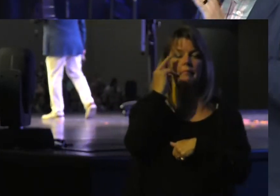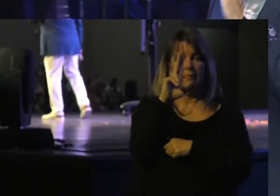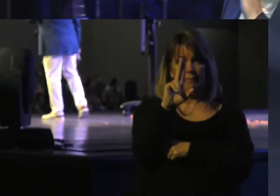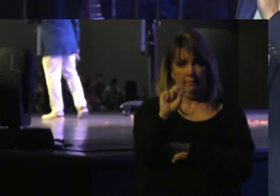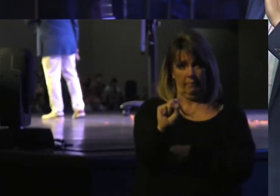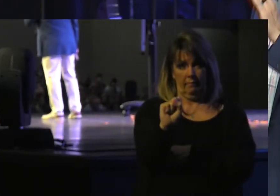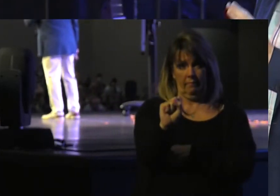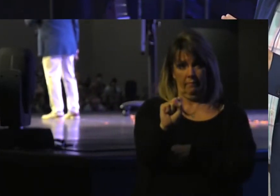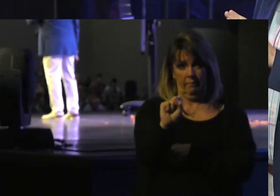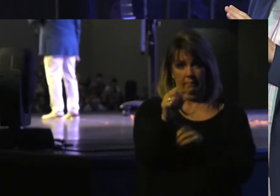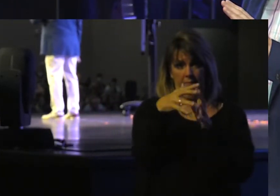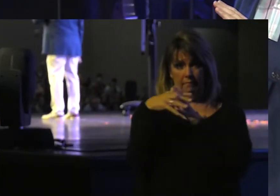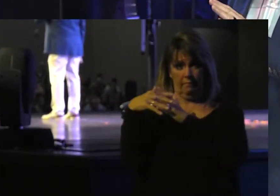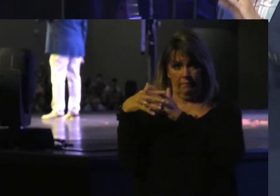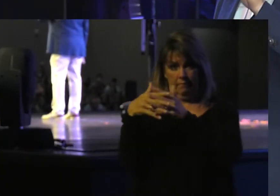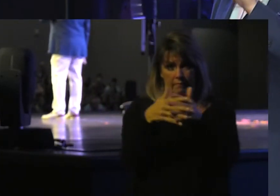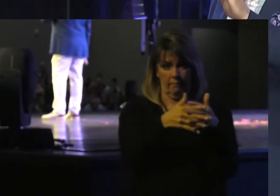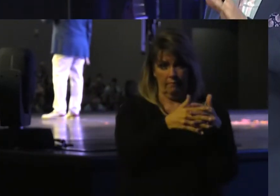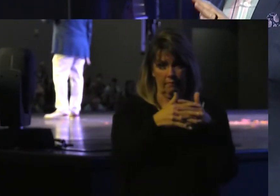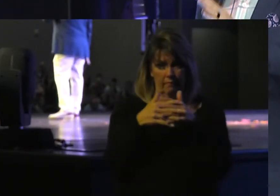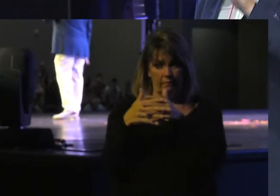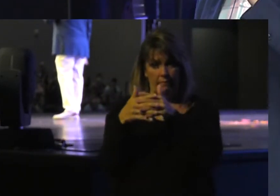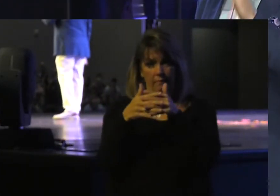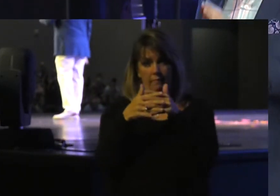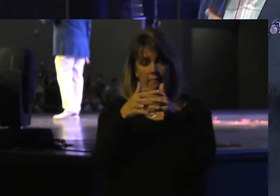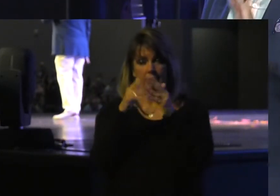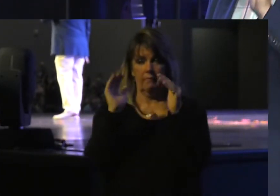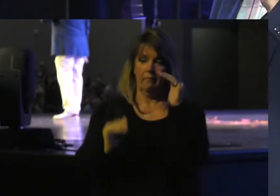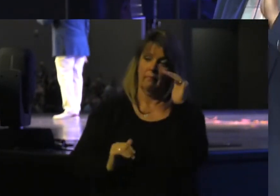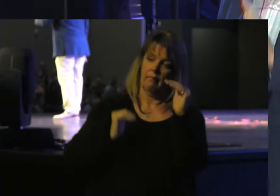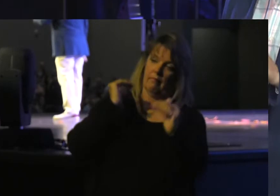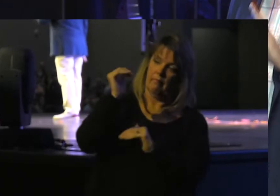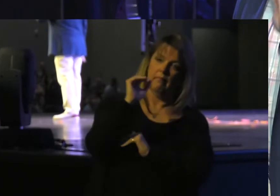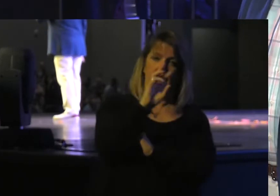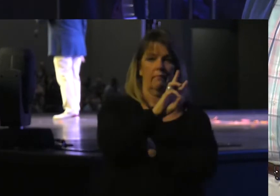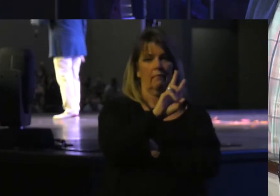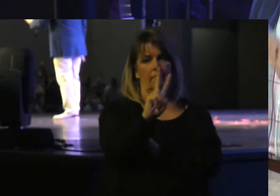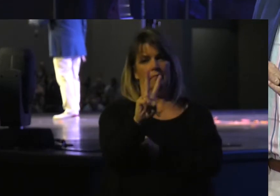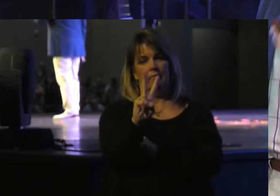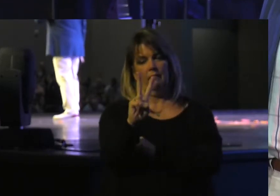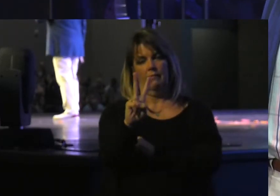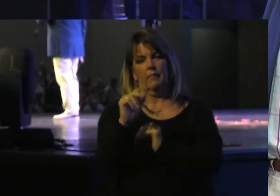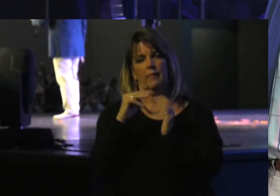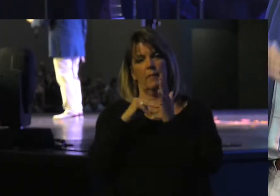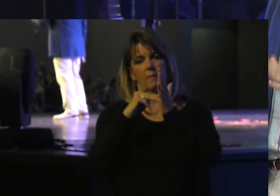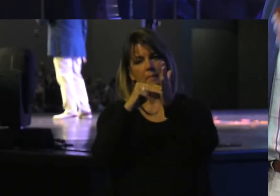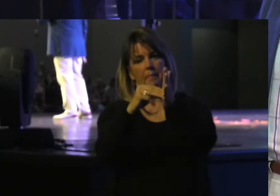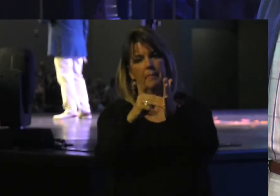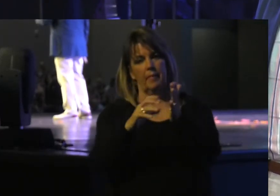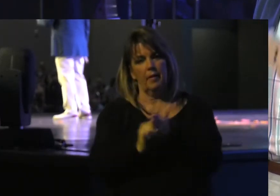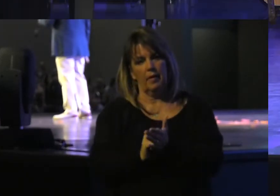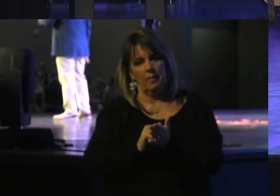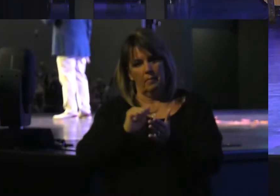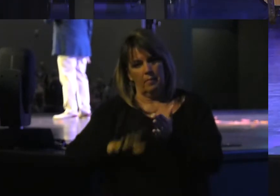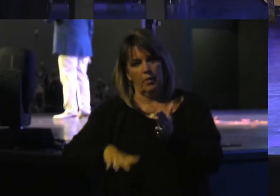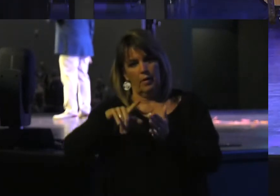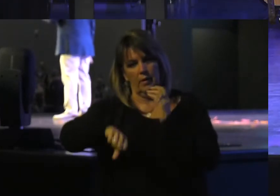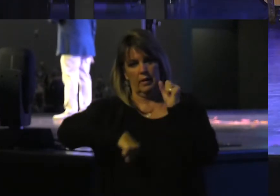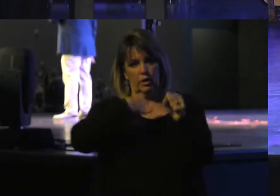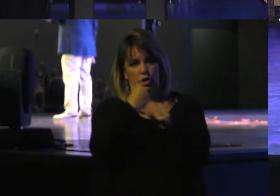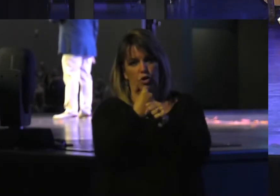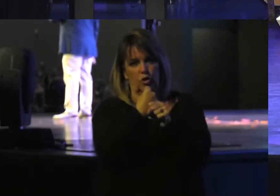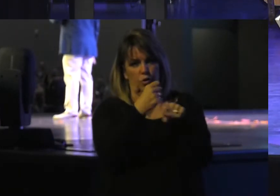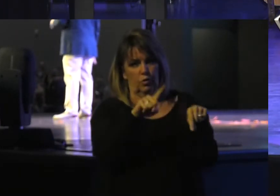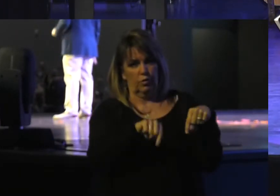States Of America Surpassed 62 million abortions This year